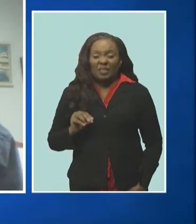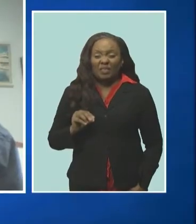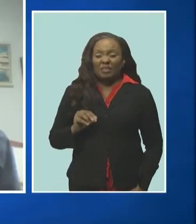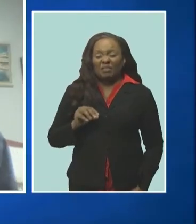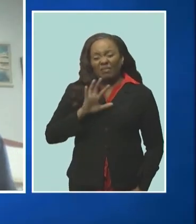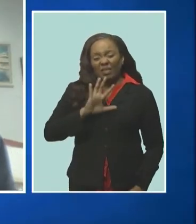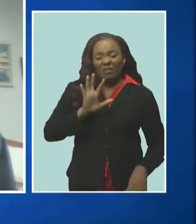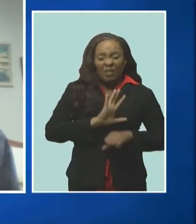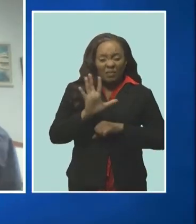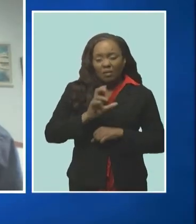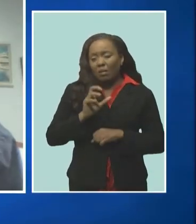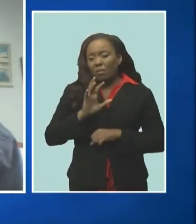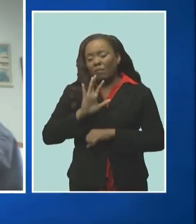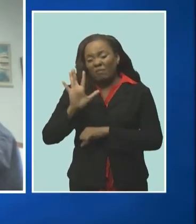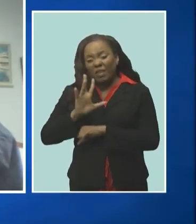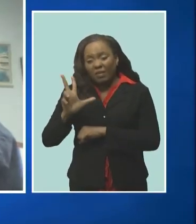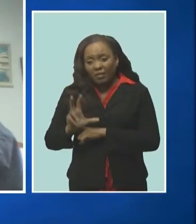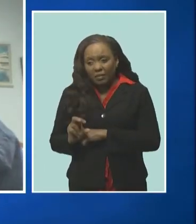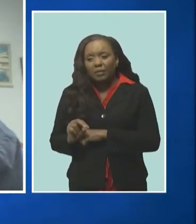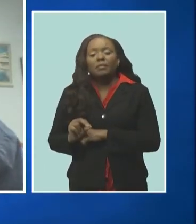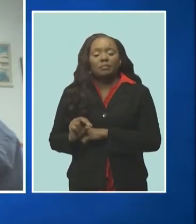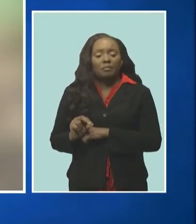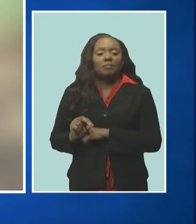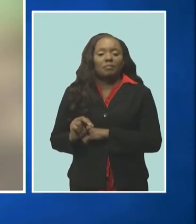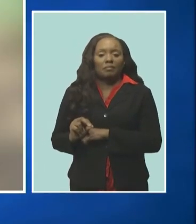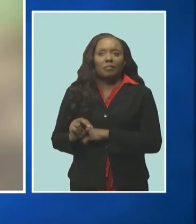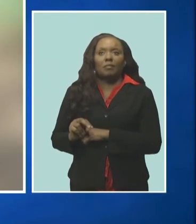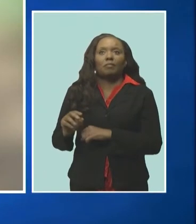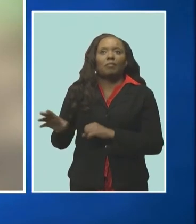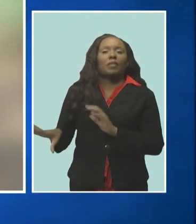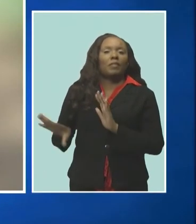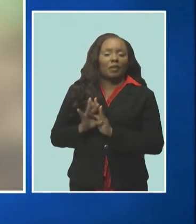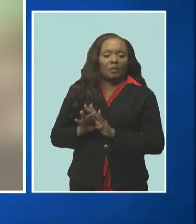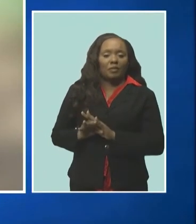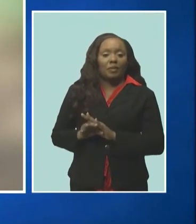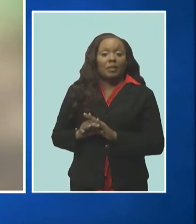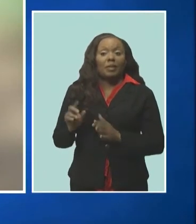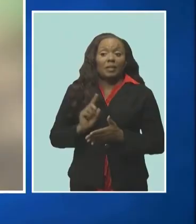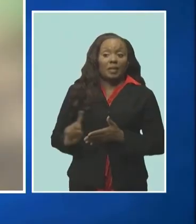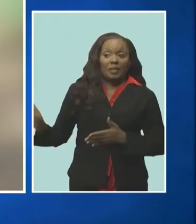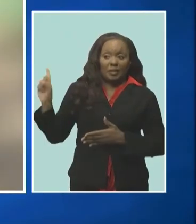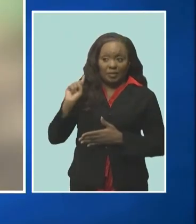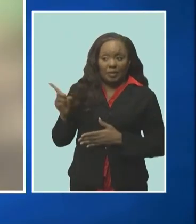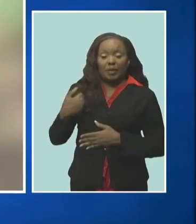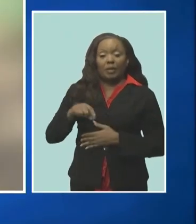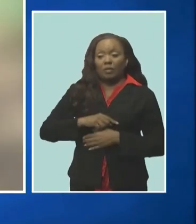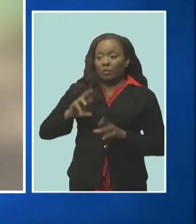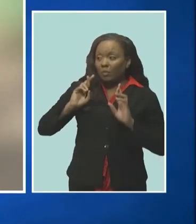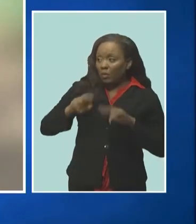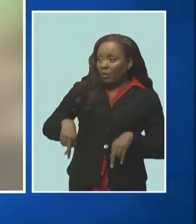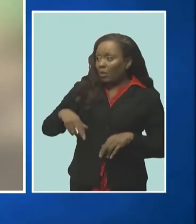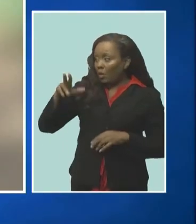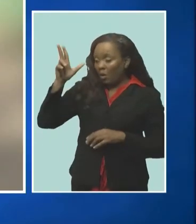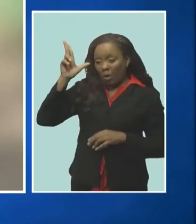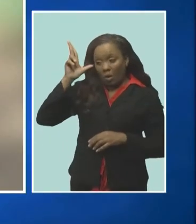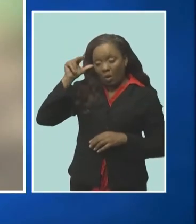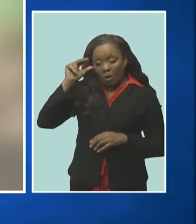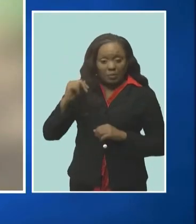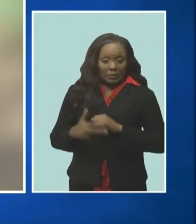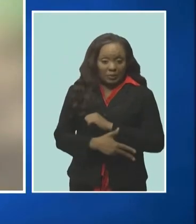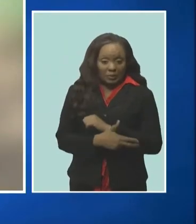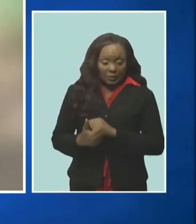and and we're able to to get it back home cbc reported last week on his horse being stolen from its paddock